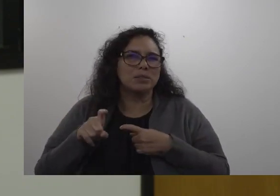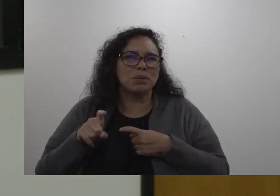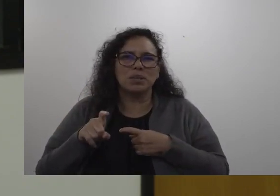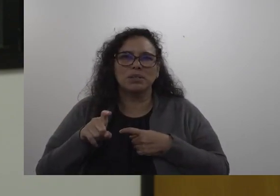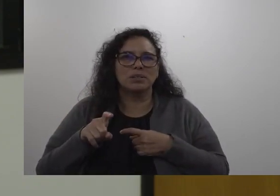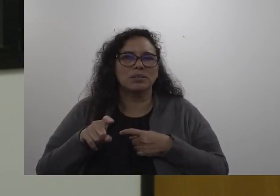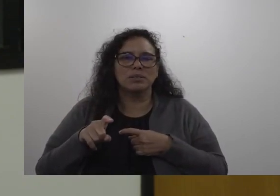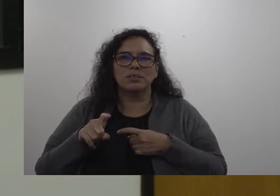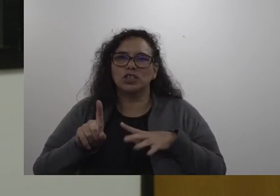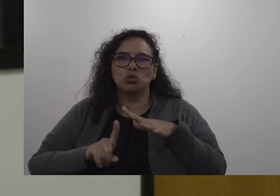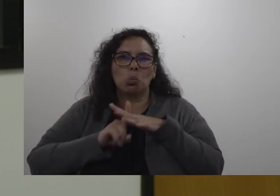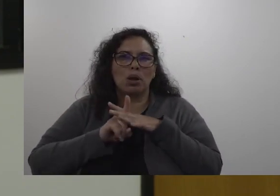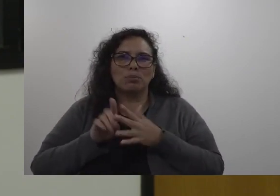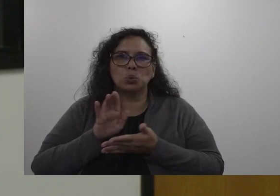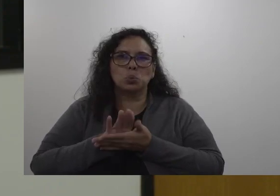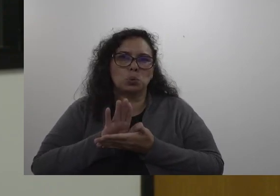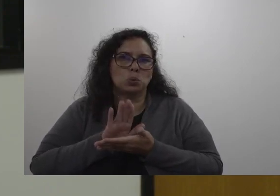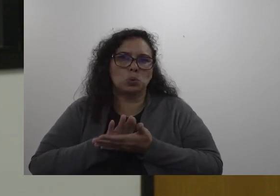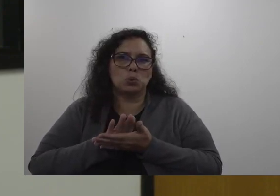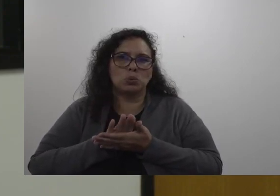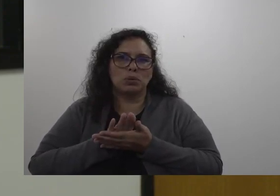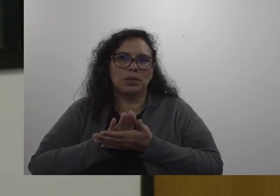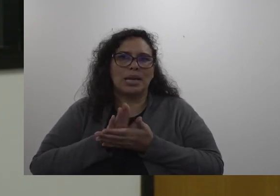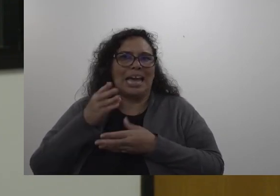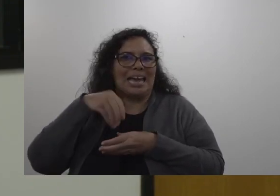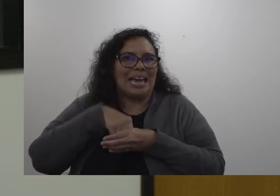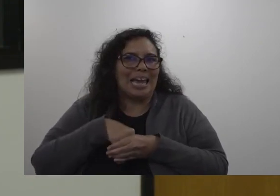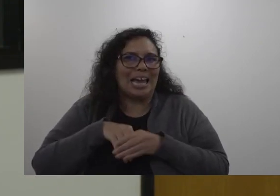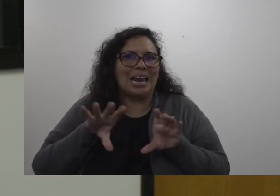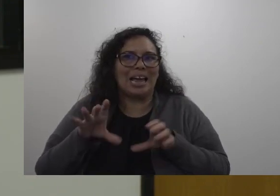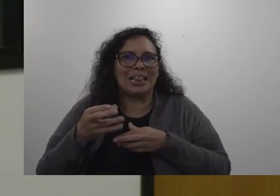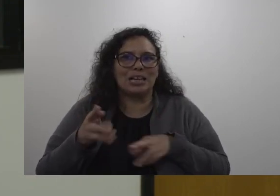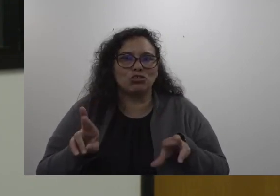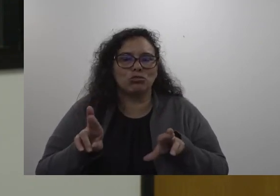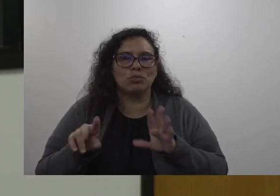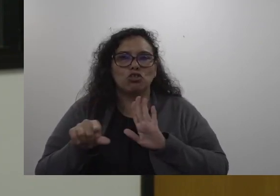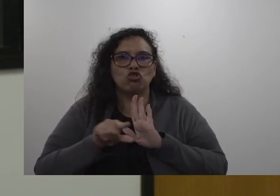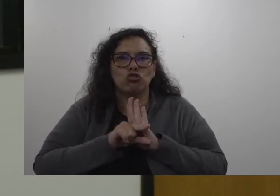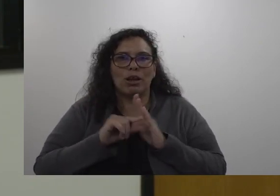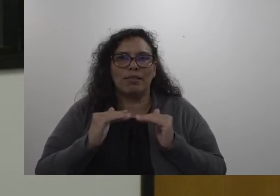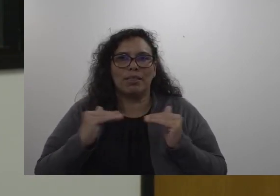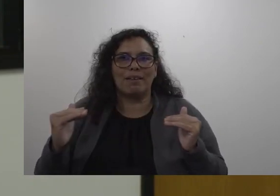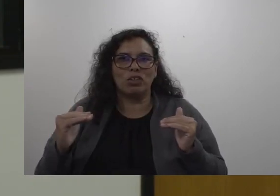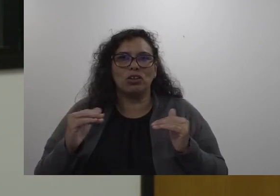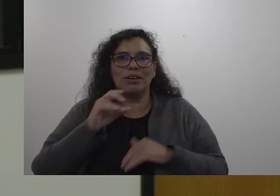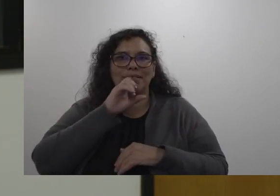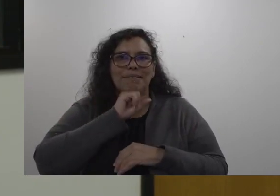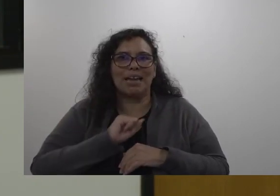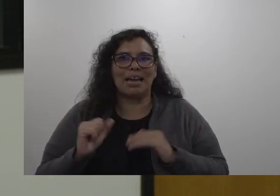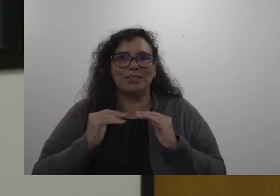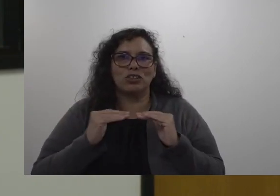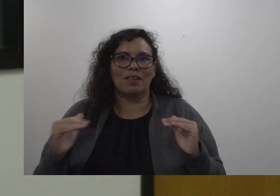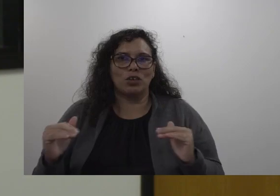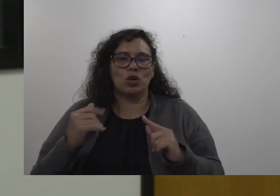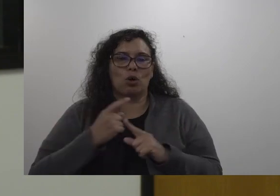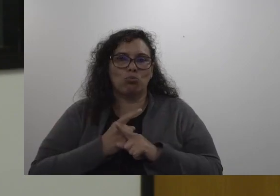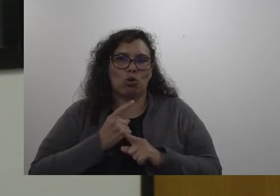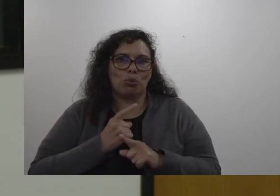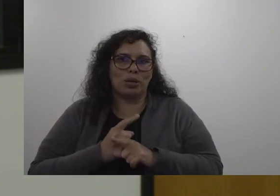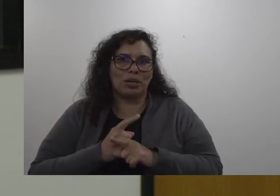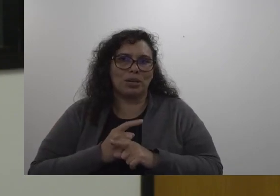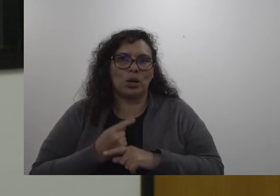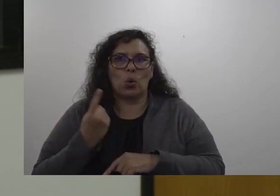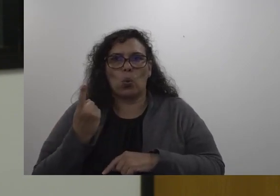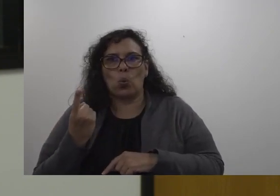coming to school and being in a classroom that is grade grade level or age level appropriate with one of our talented teachers